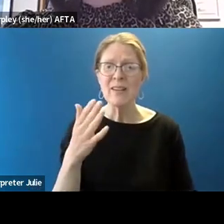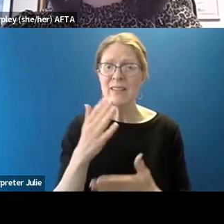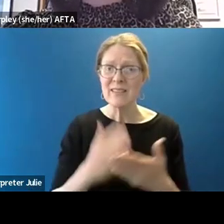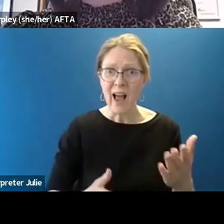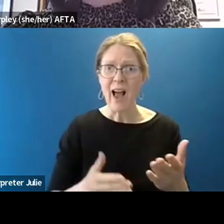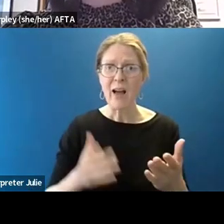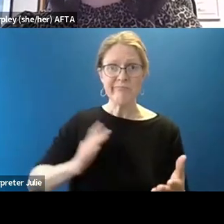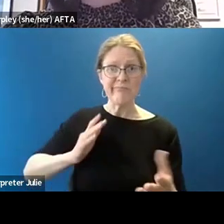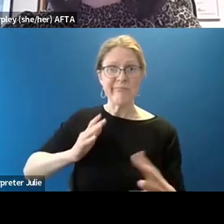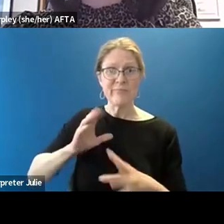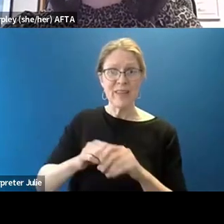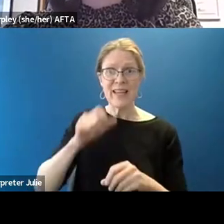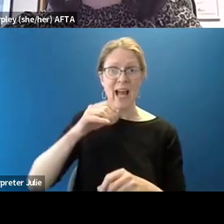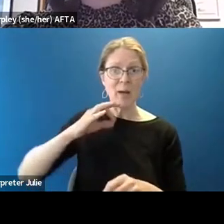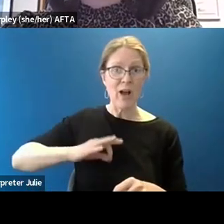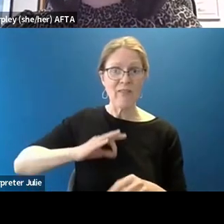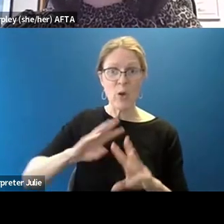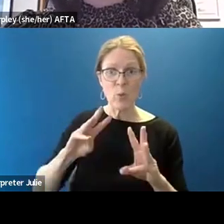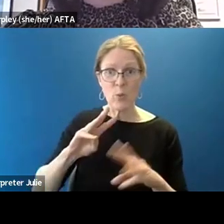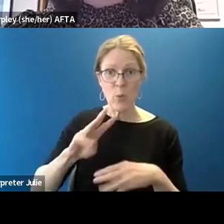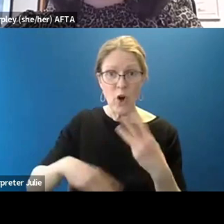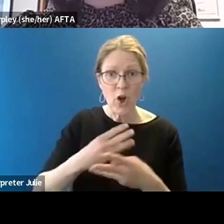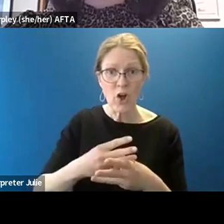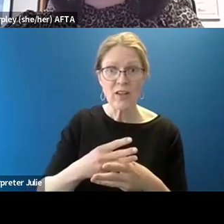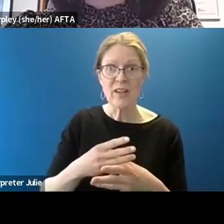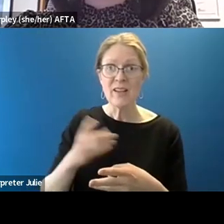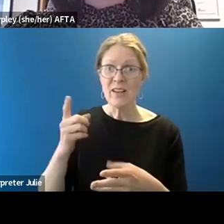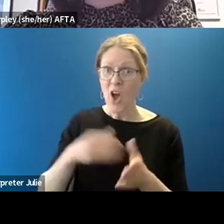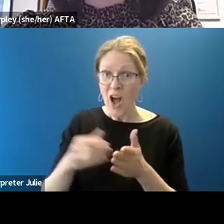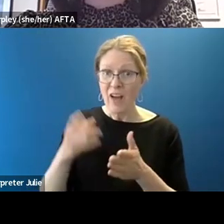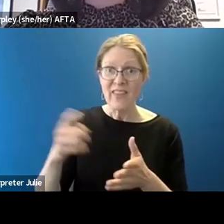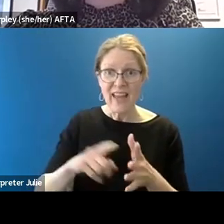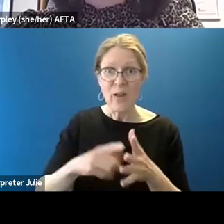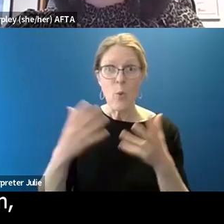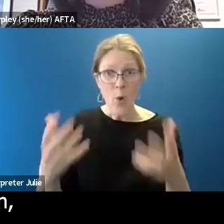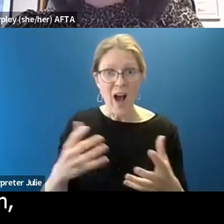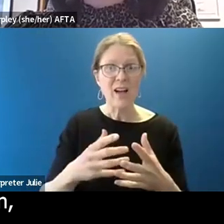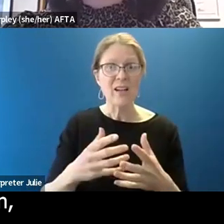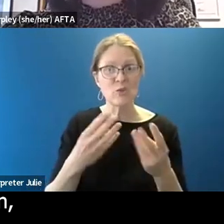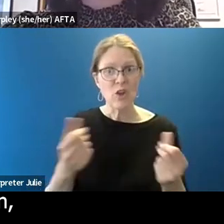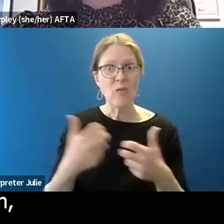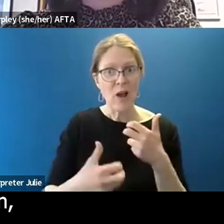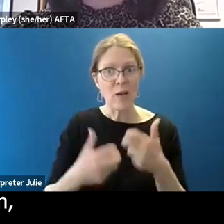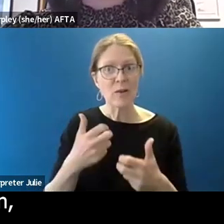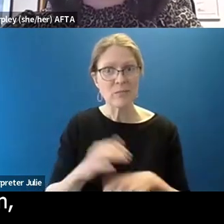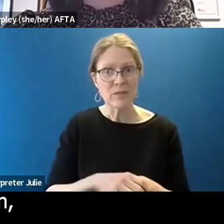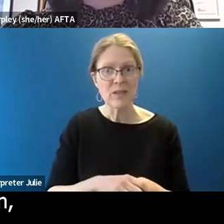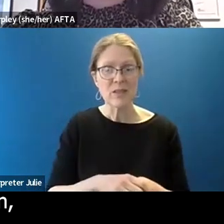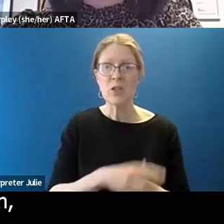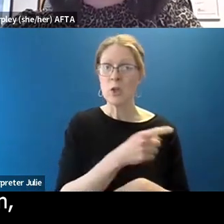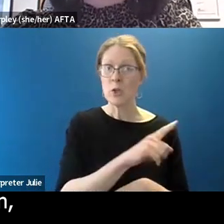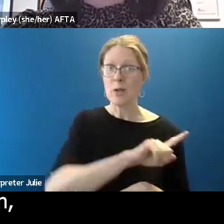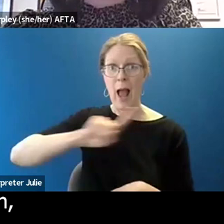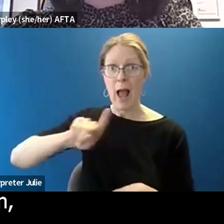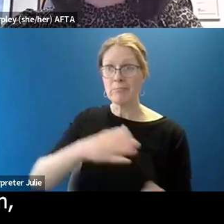world. They come out of the start often in a place where they really want to help solve problems. And so you come to them with the